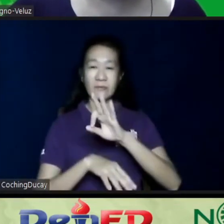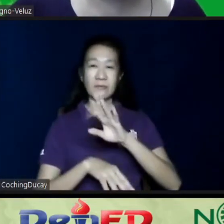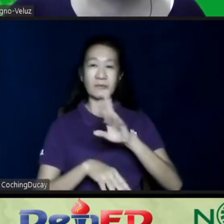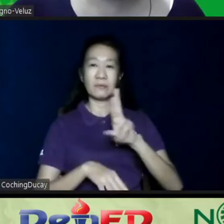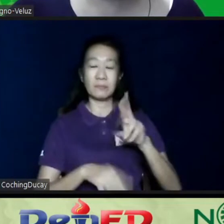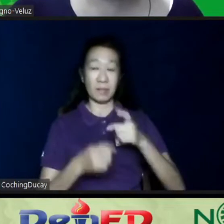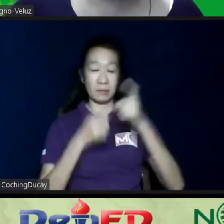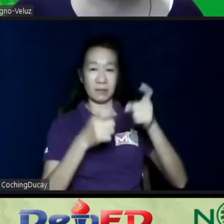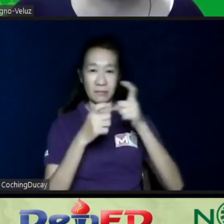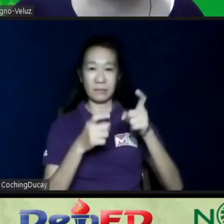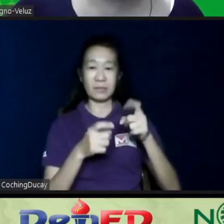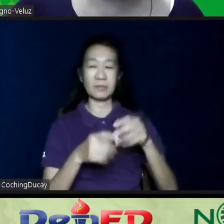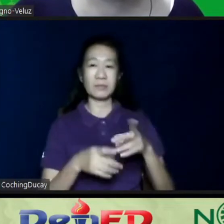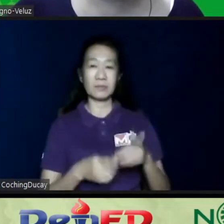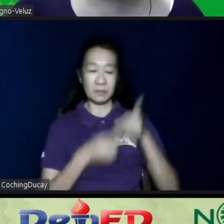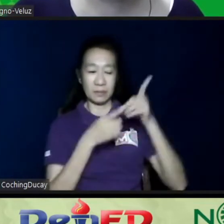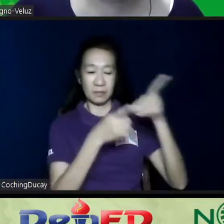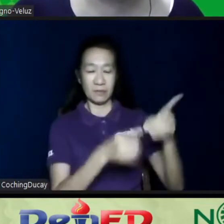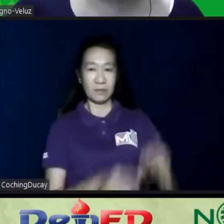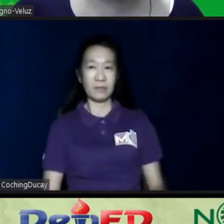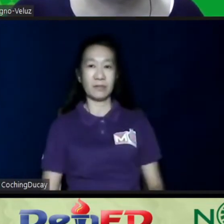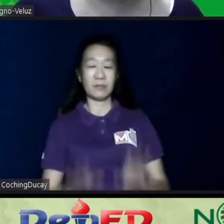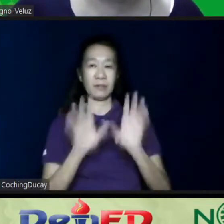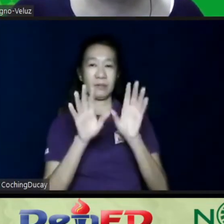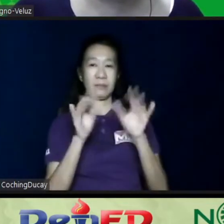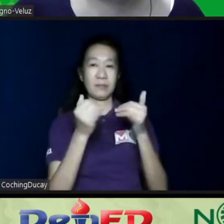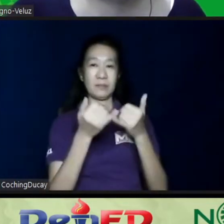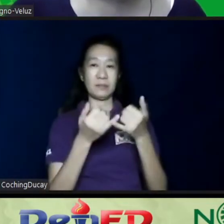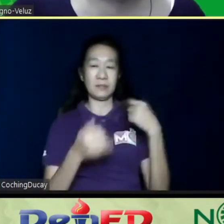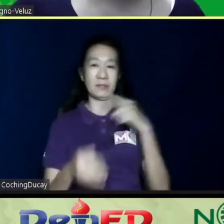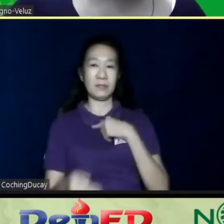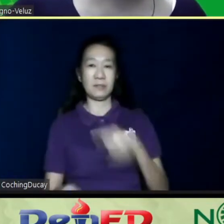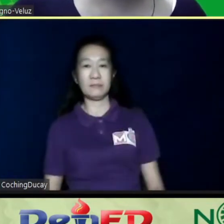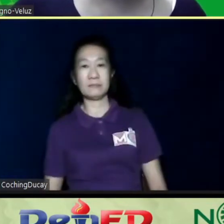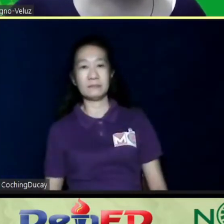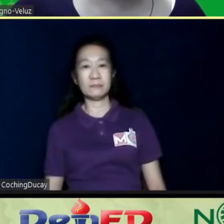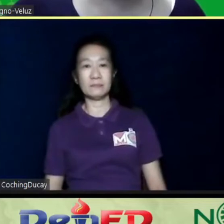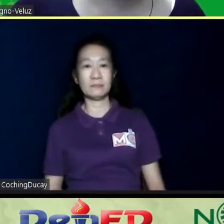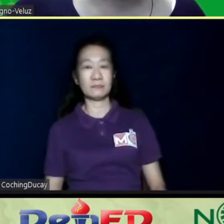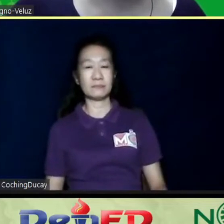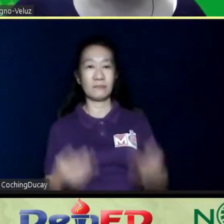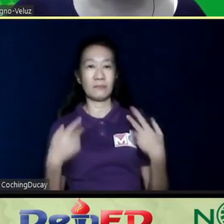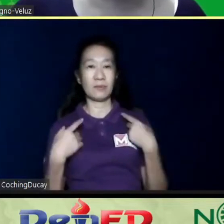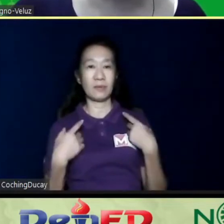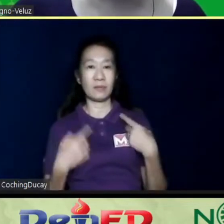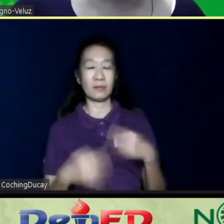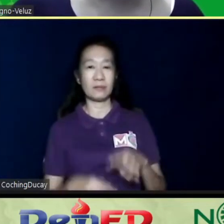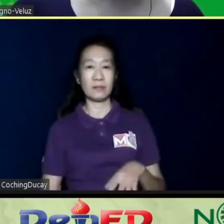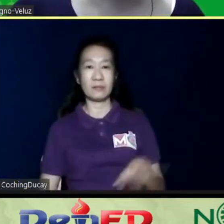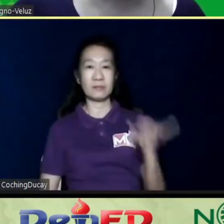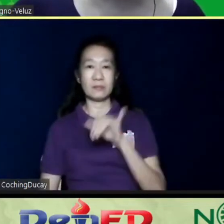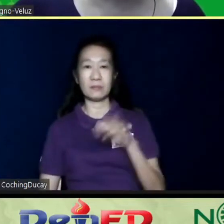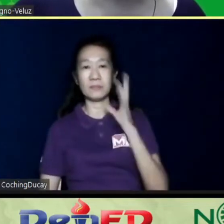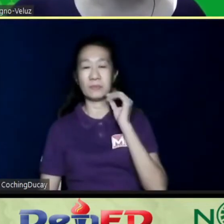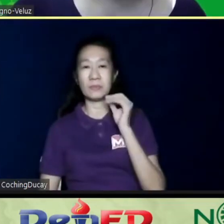ng mga delivery companies natin. We actually have the same experience. Over the